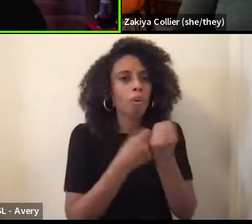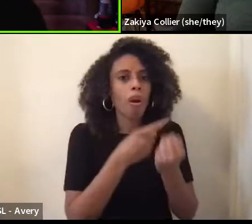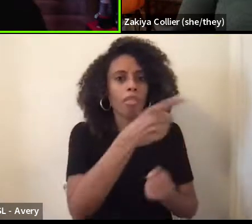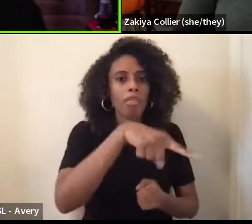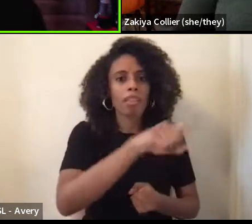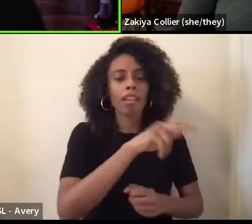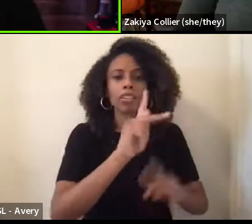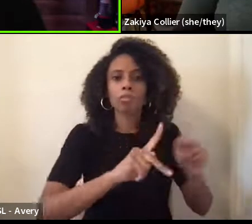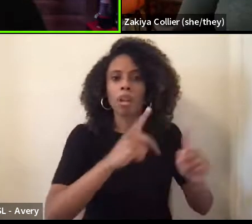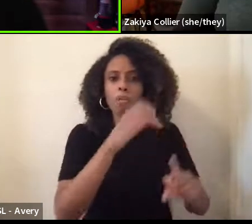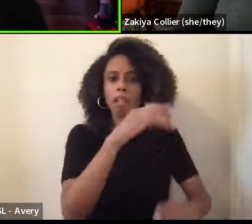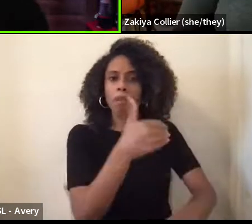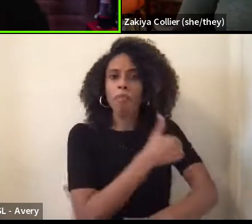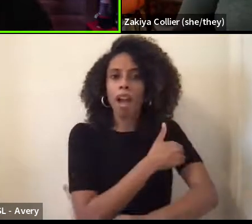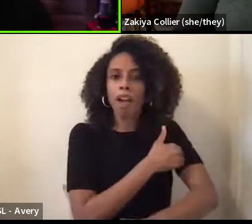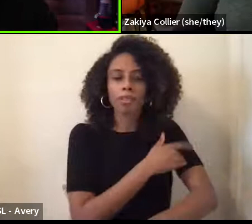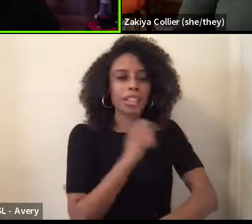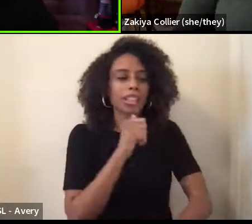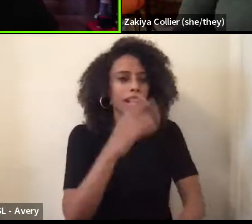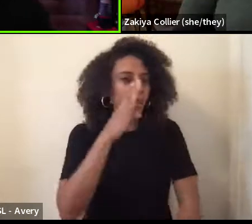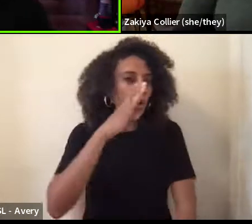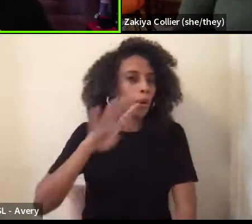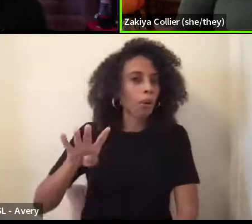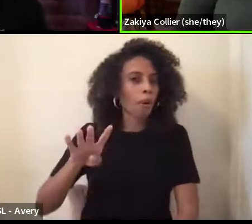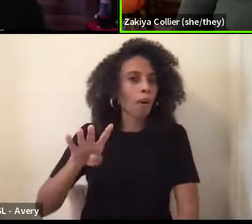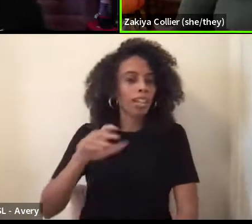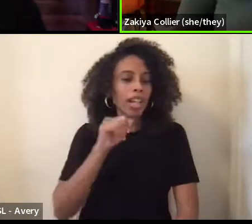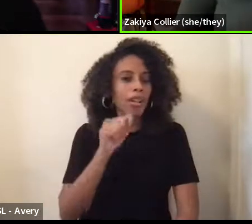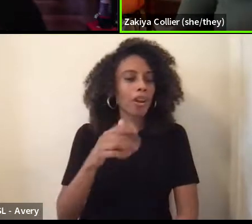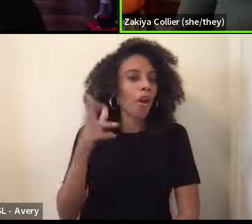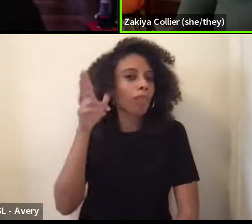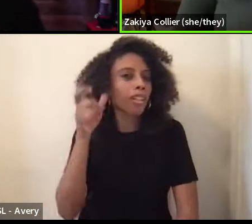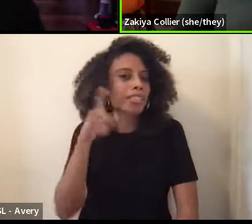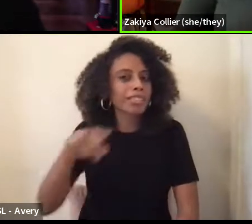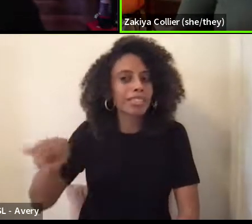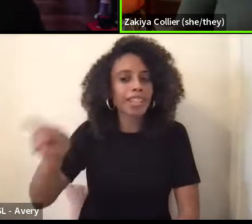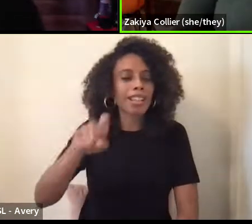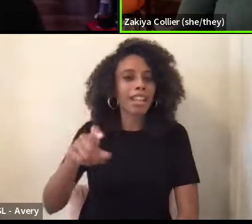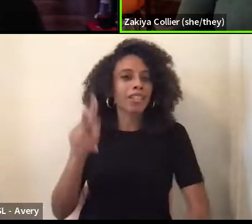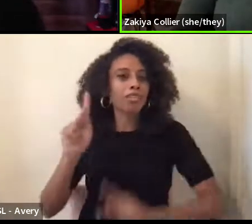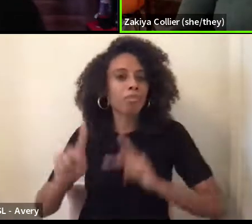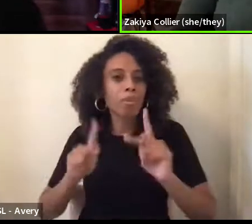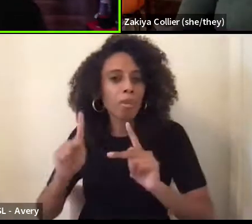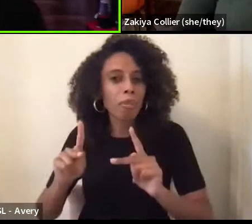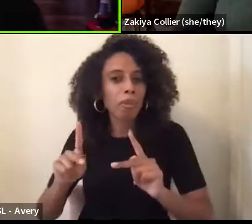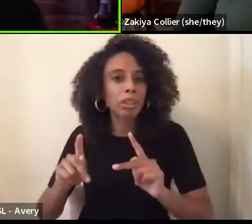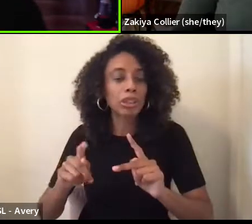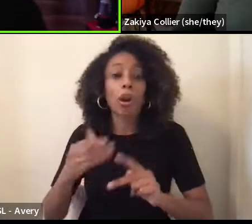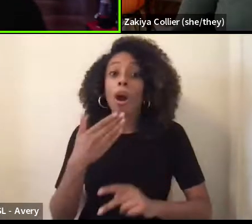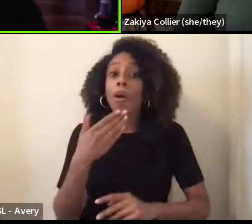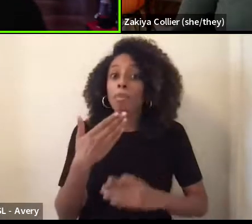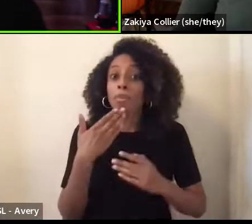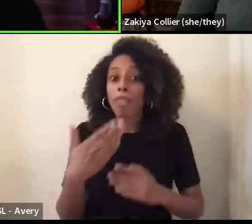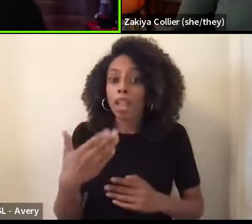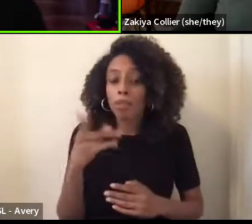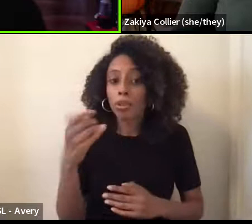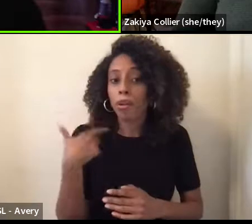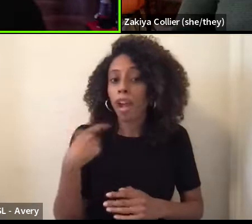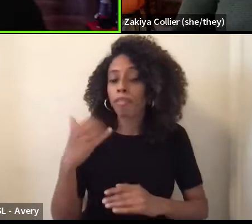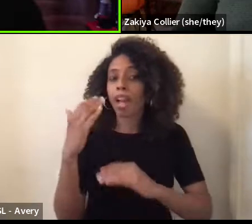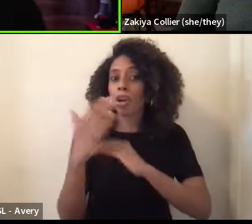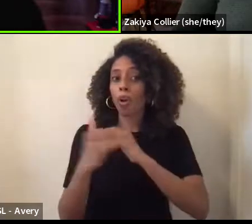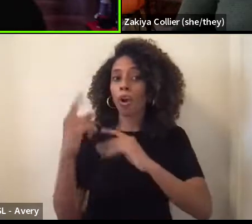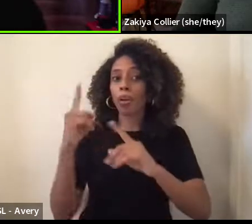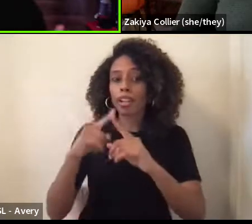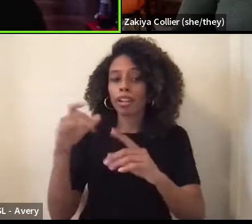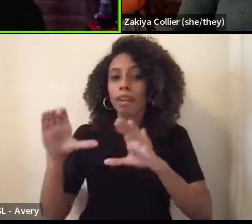power that don't really listen to the people. And so I'm glad that you had that type of call to action because there are so many